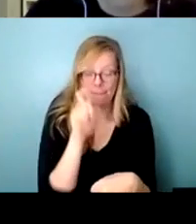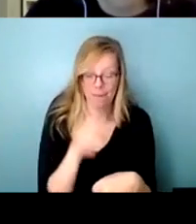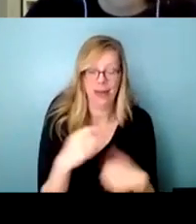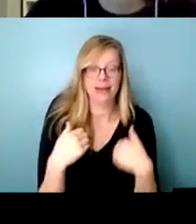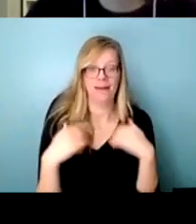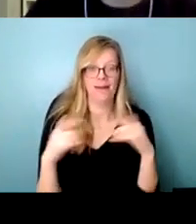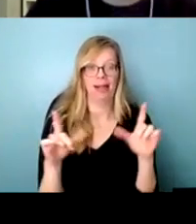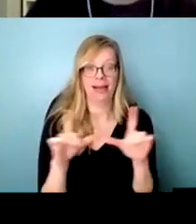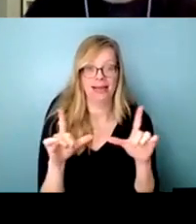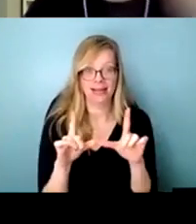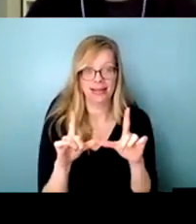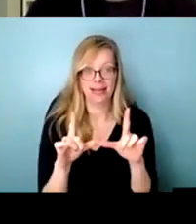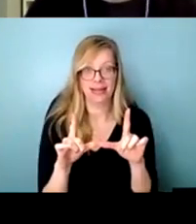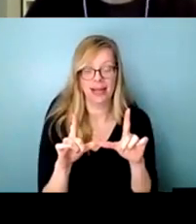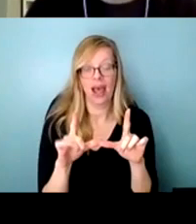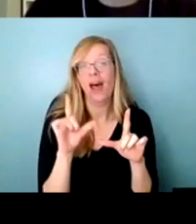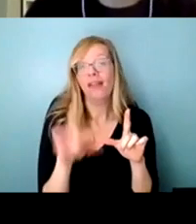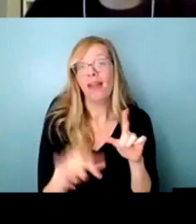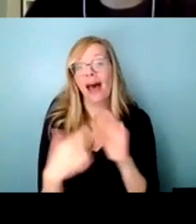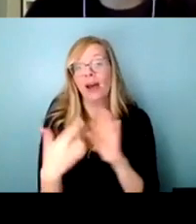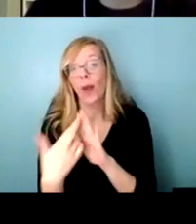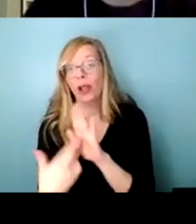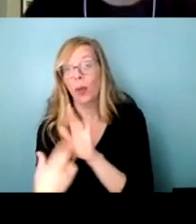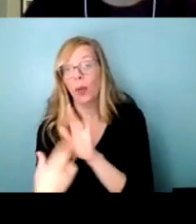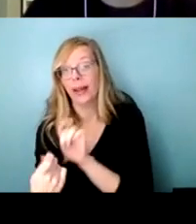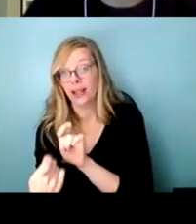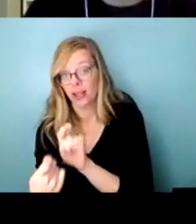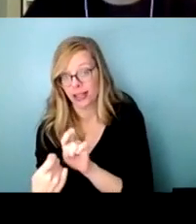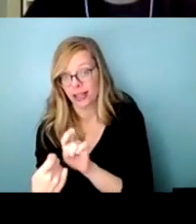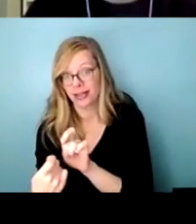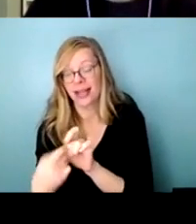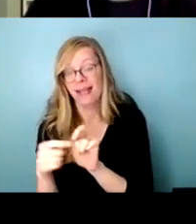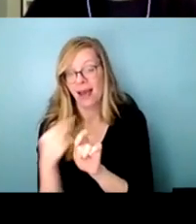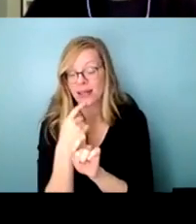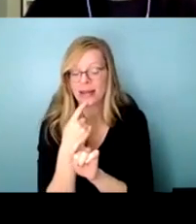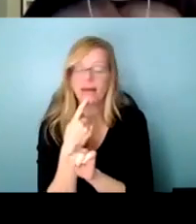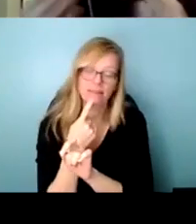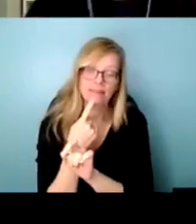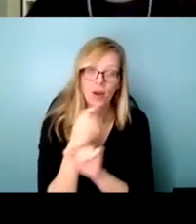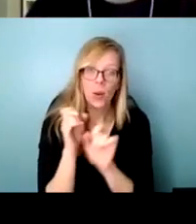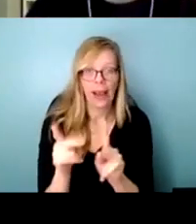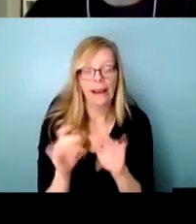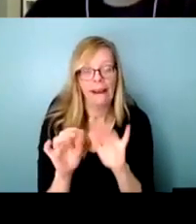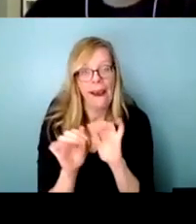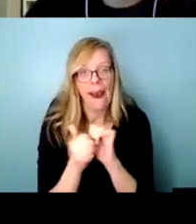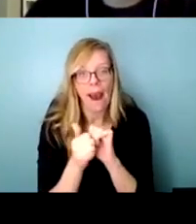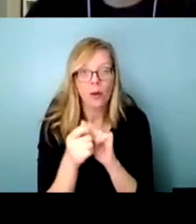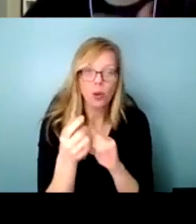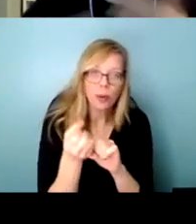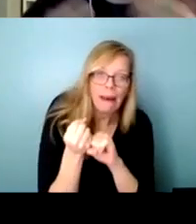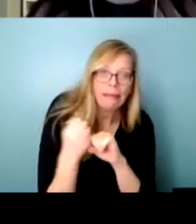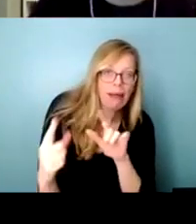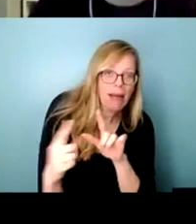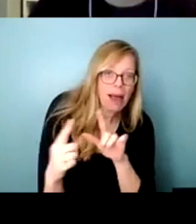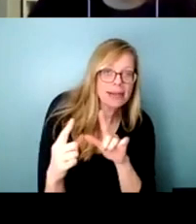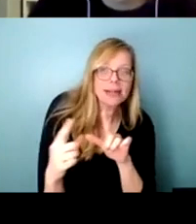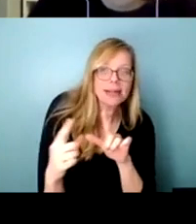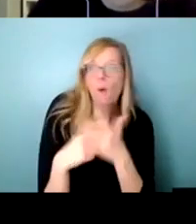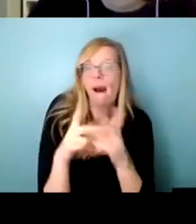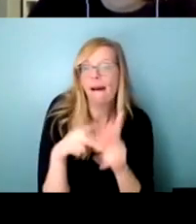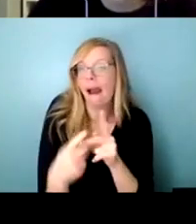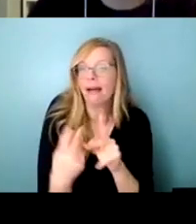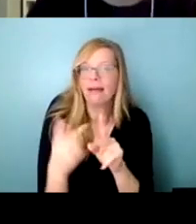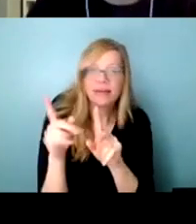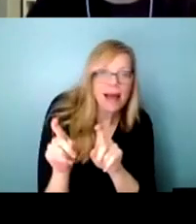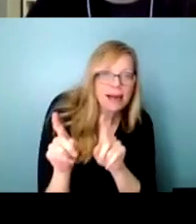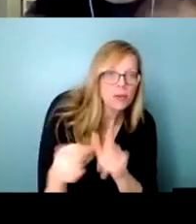and the regulations would then say um would then talk about how you would go about getting the license what kind of test you need